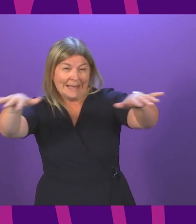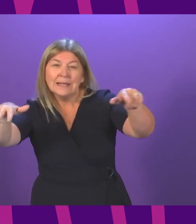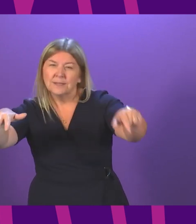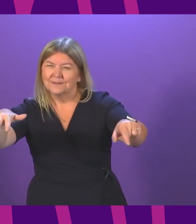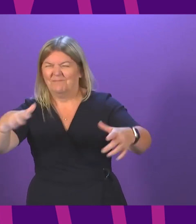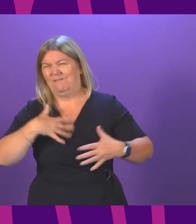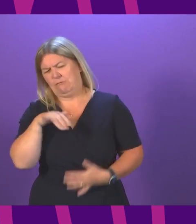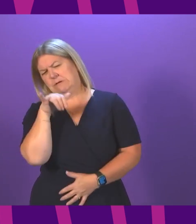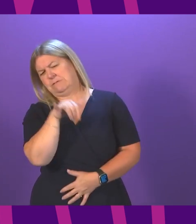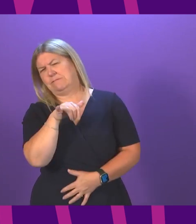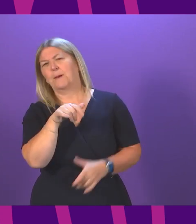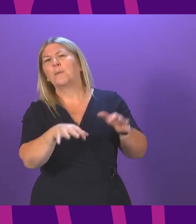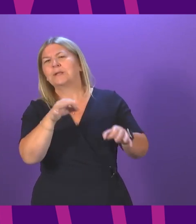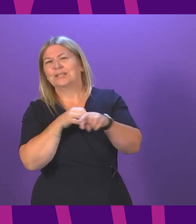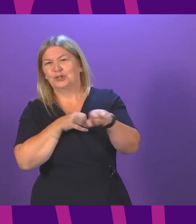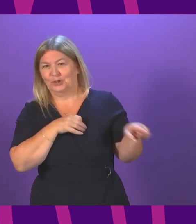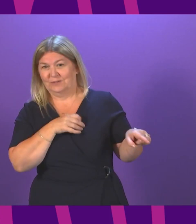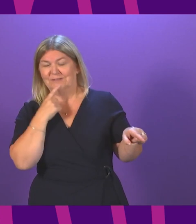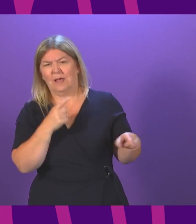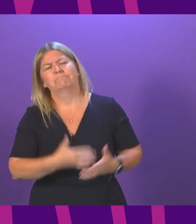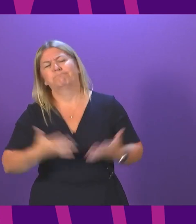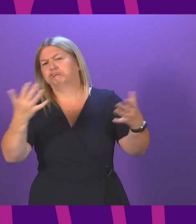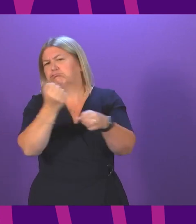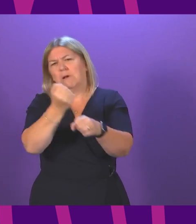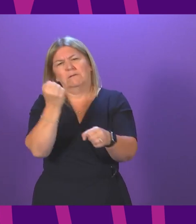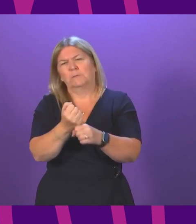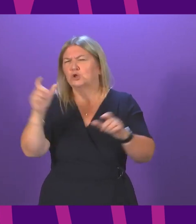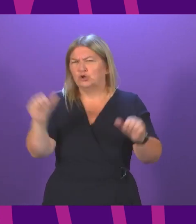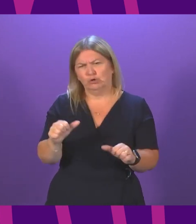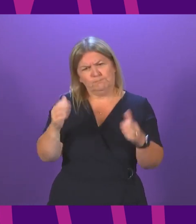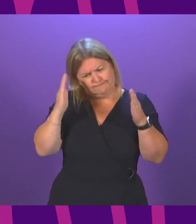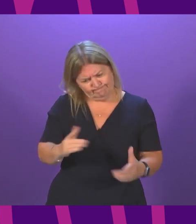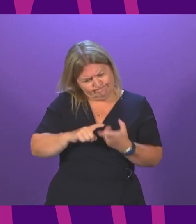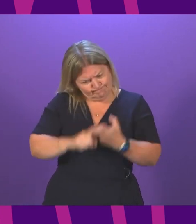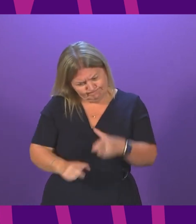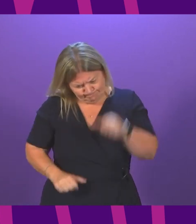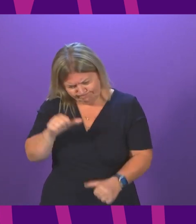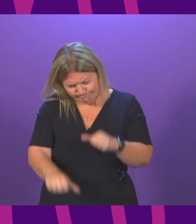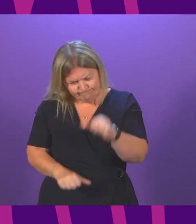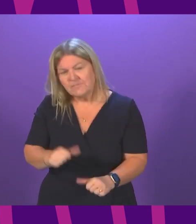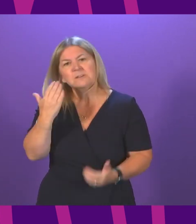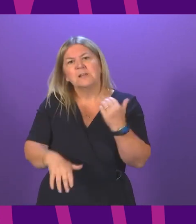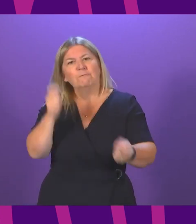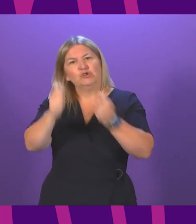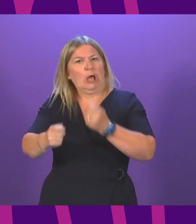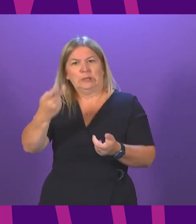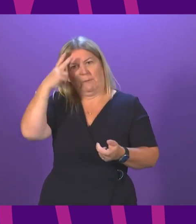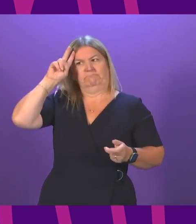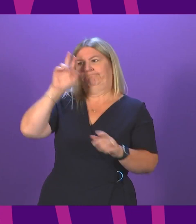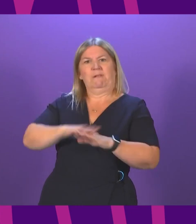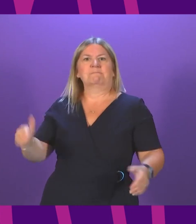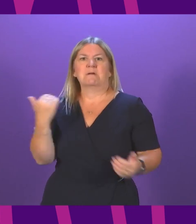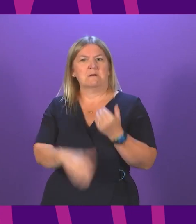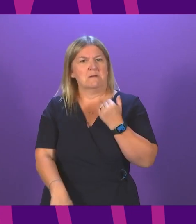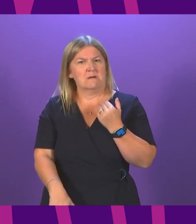politicians who suggest that any government should take a dogmatic, unchanging position, because that is not the way you keep the public